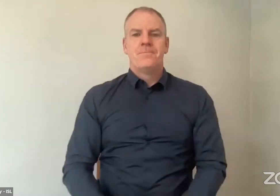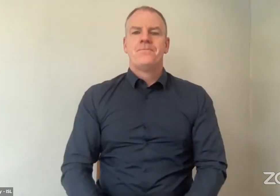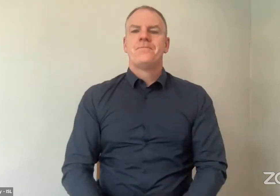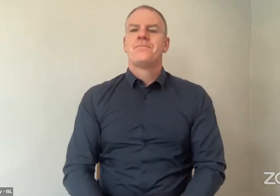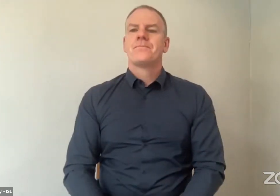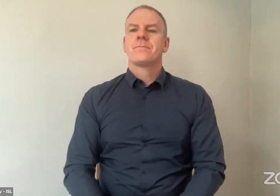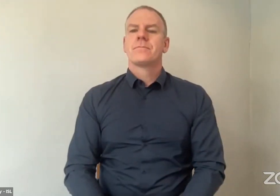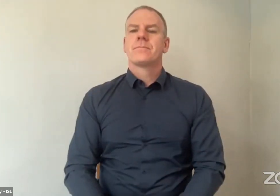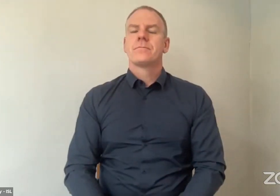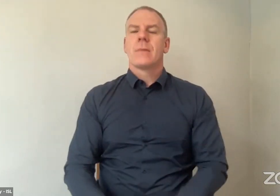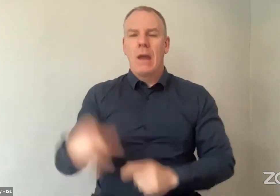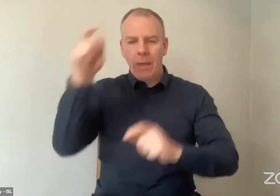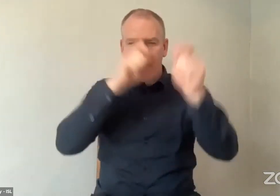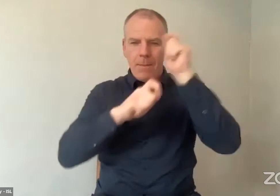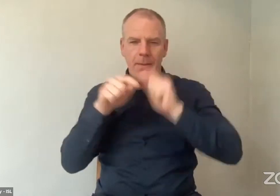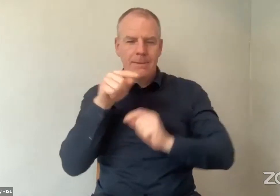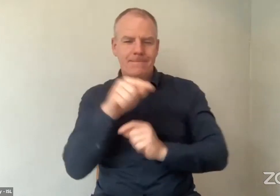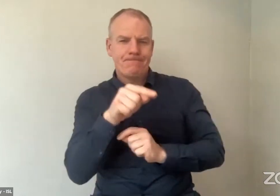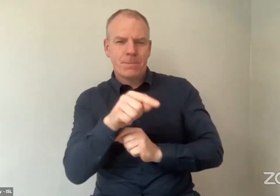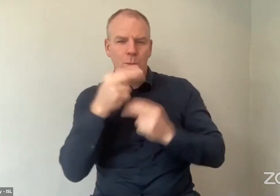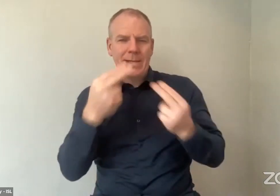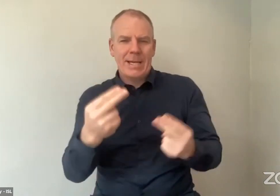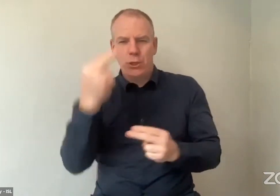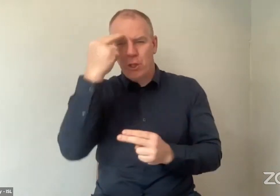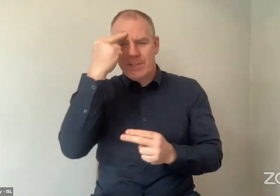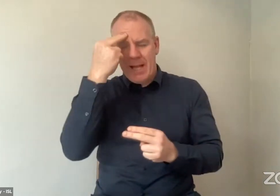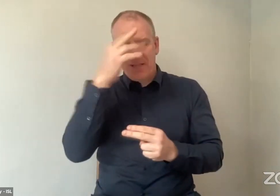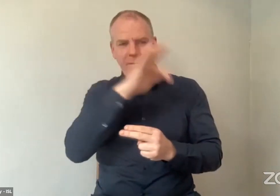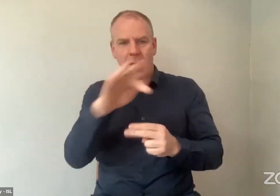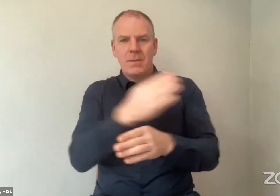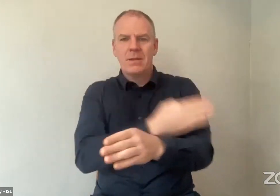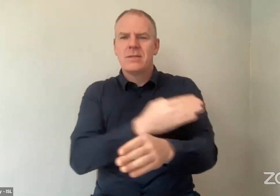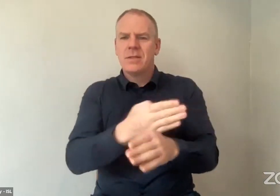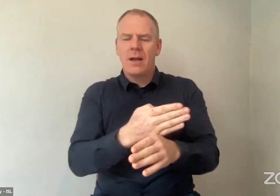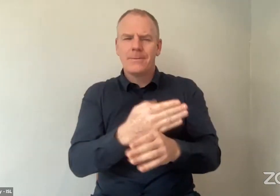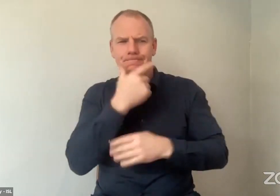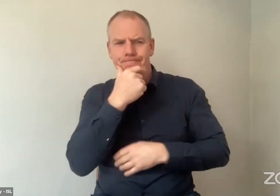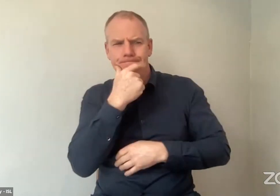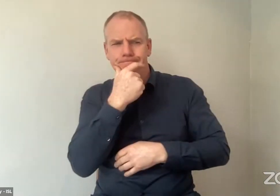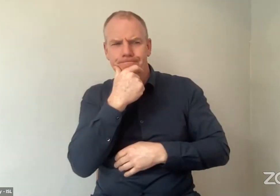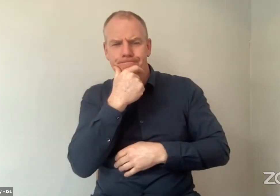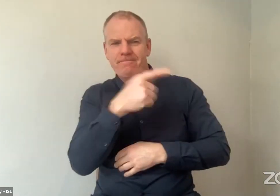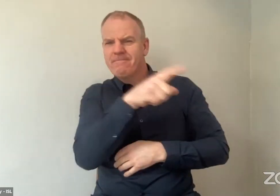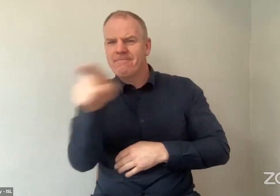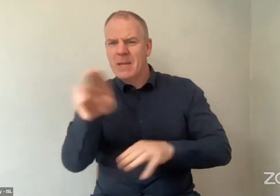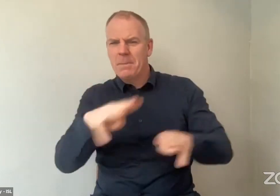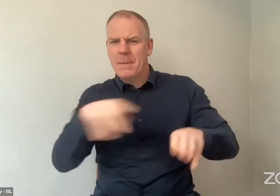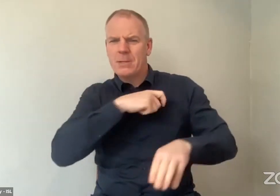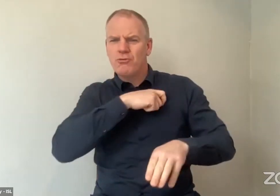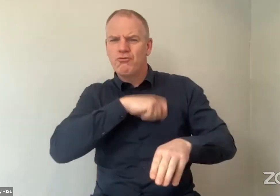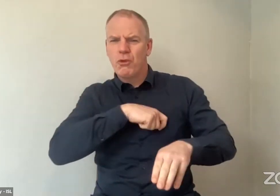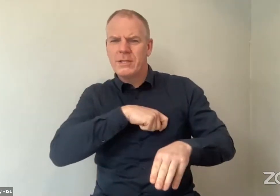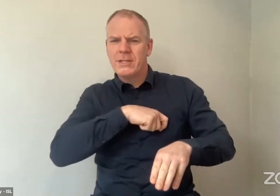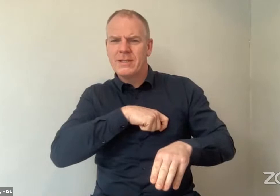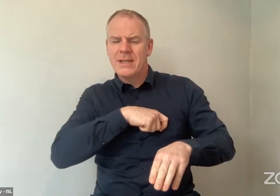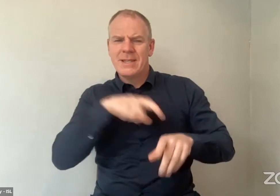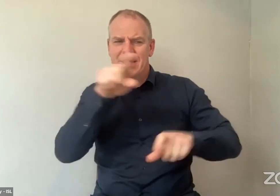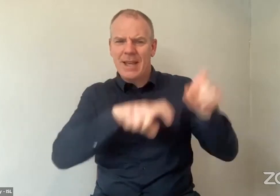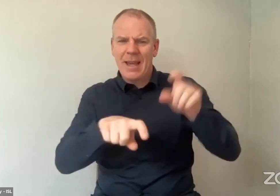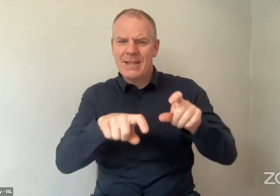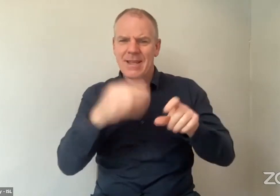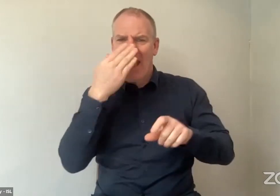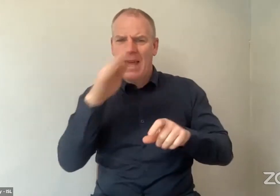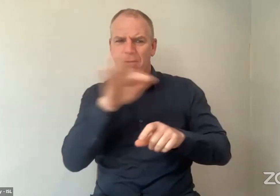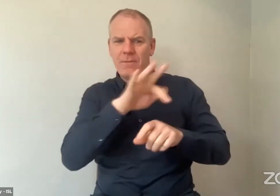Considering this, we need to understand as a baseline what are the current levels of trust and the attitudes to science amongst the